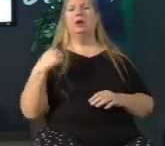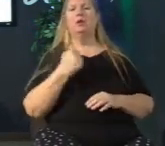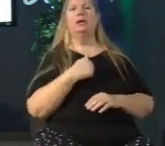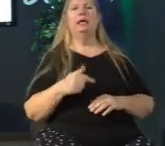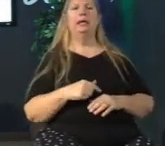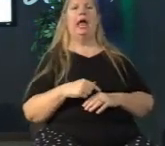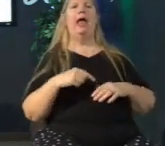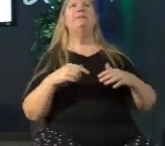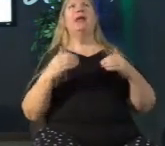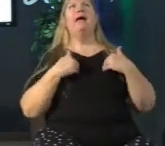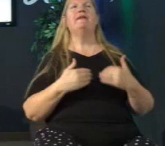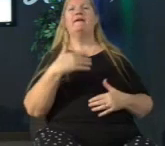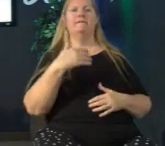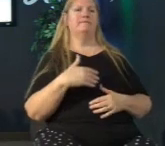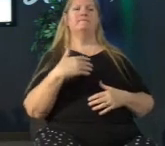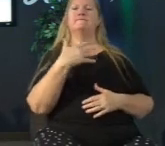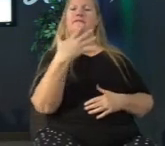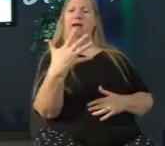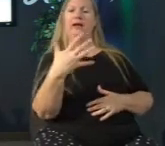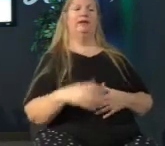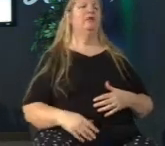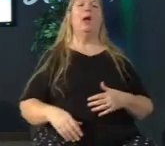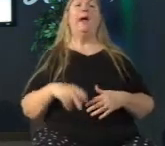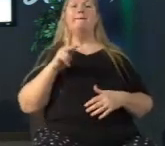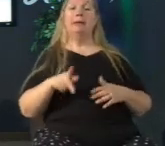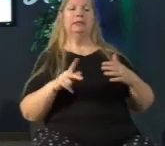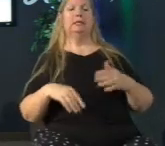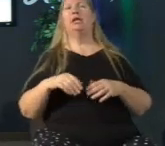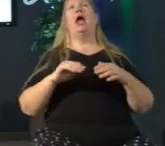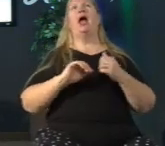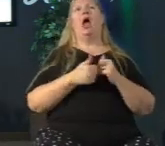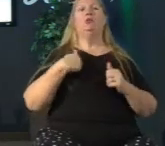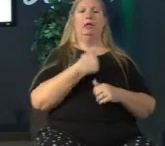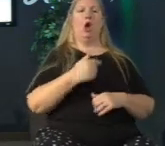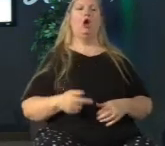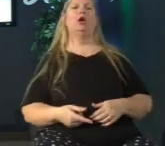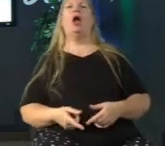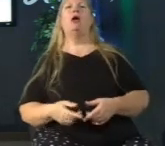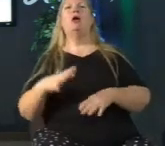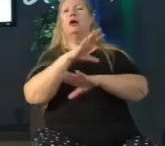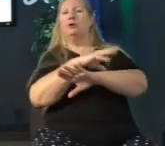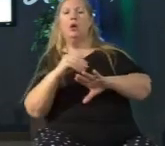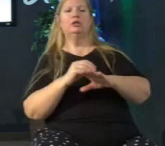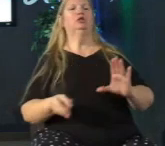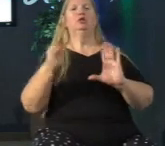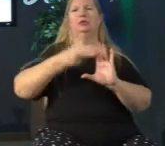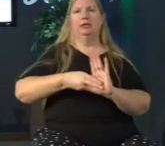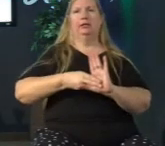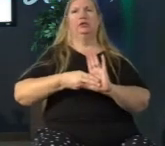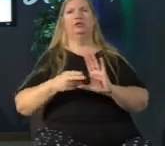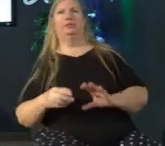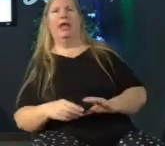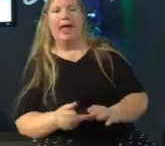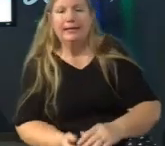p's about how we are called to engage and today's p